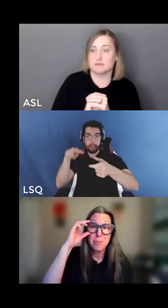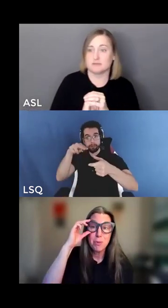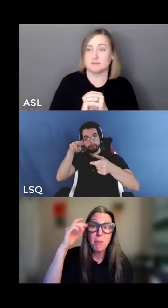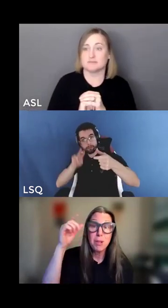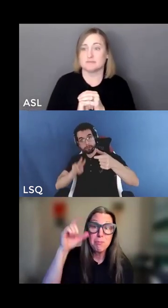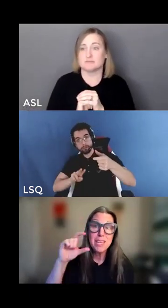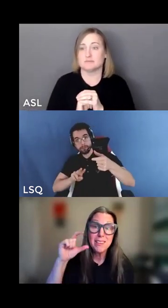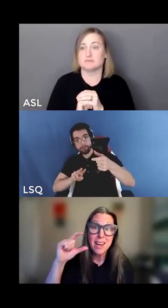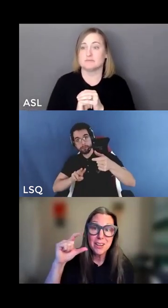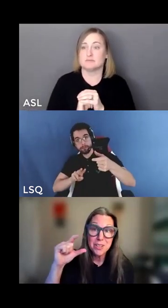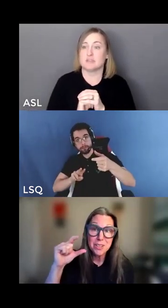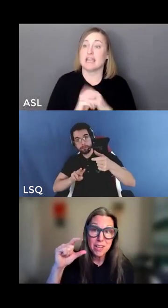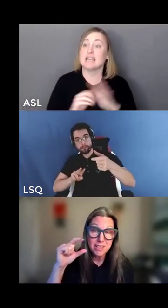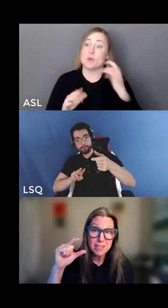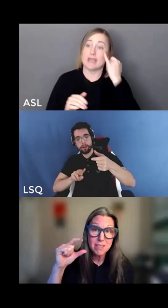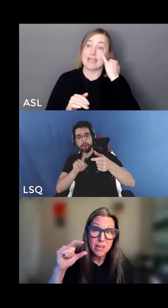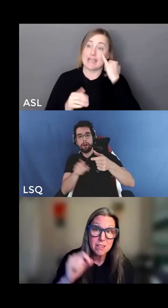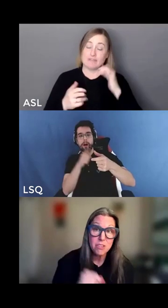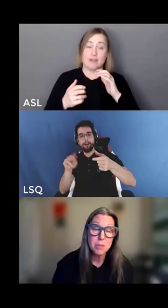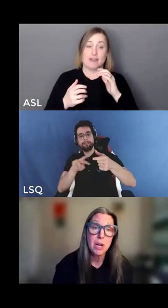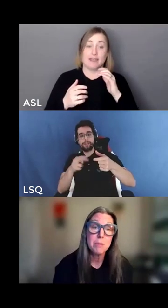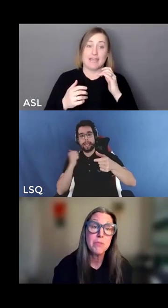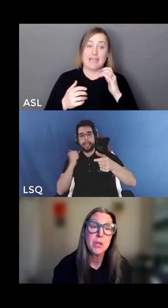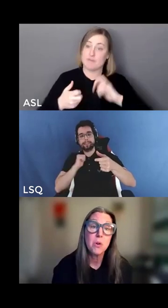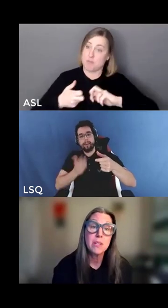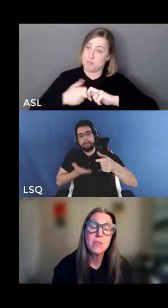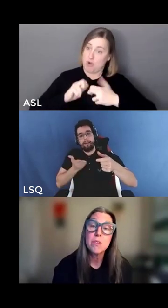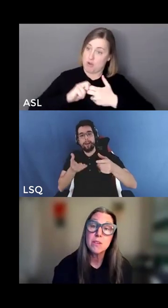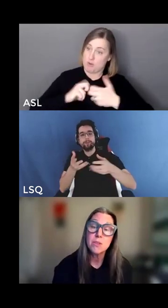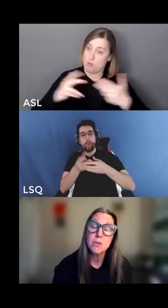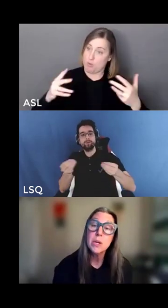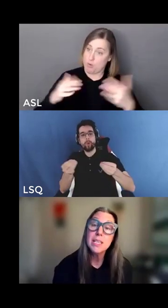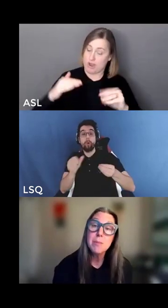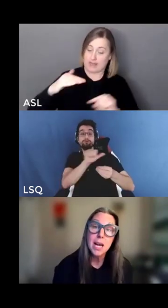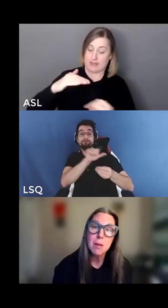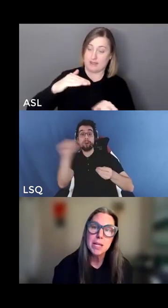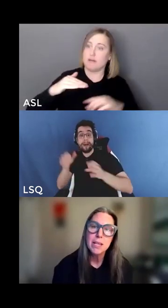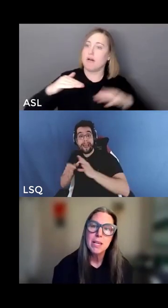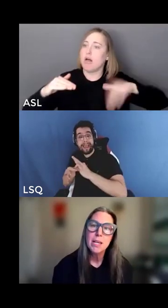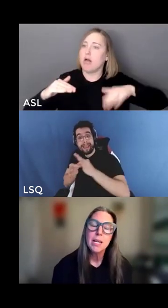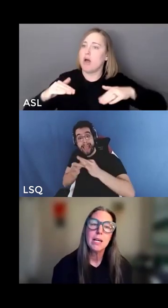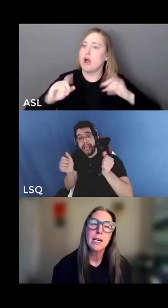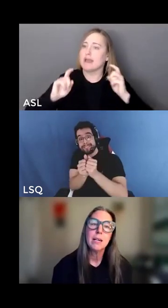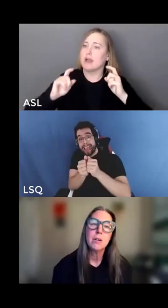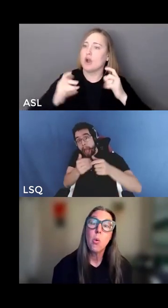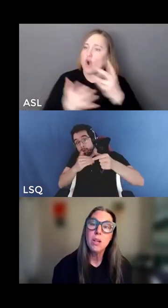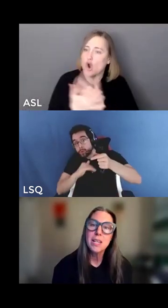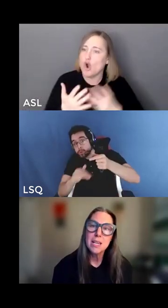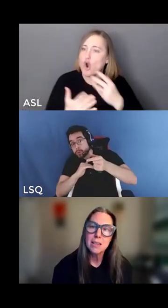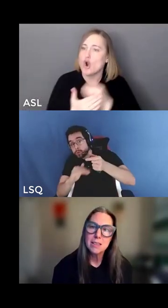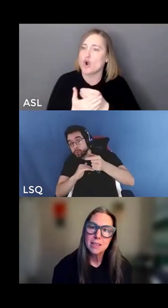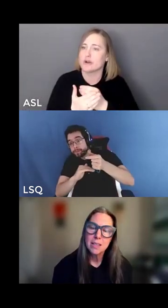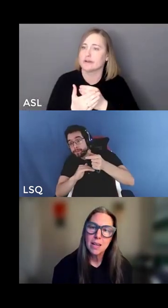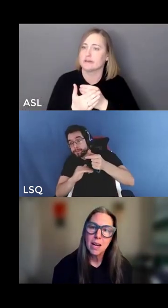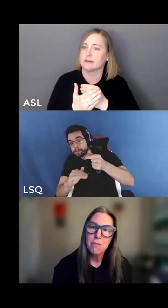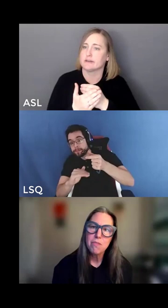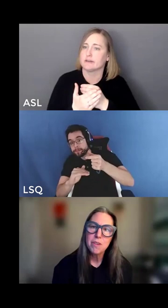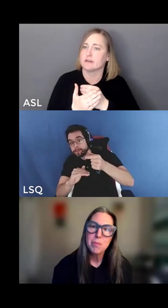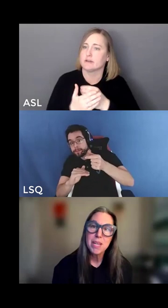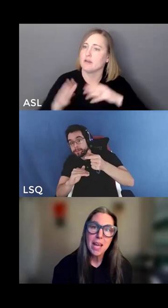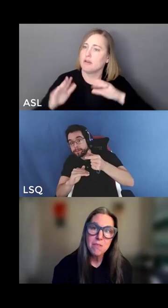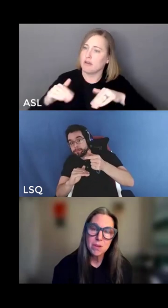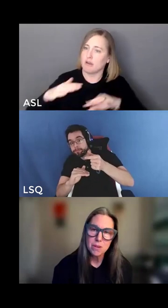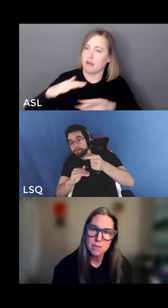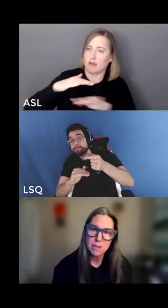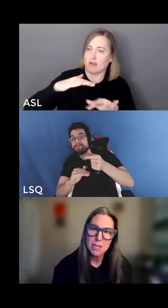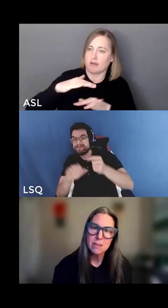from the problem being the unearned disadvantage on the bottom of the coin to quickly becoming a quality of